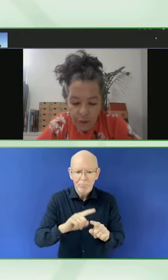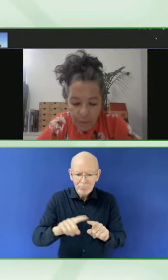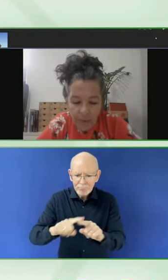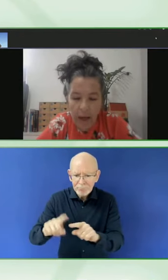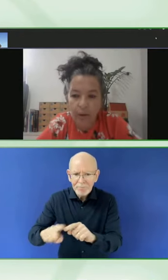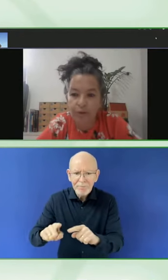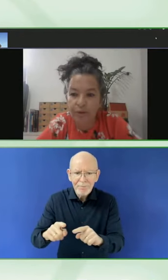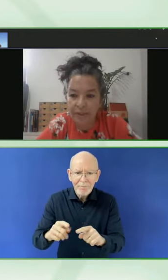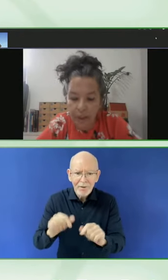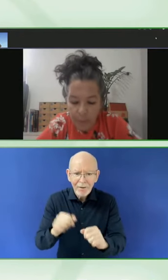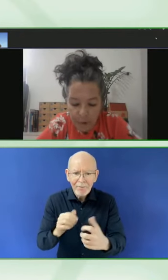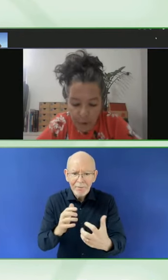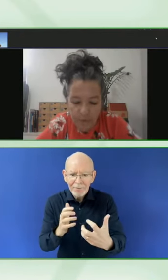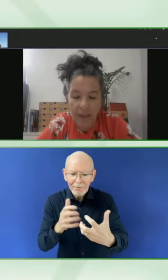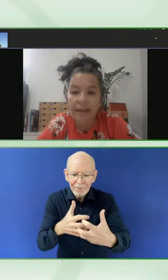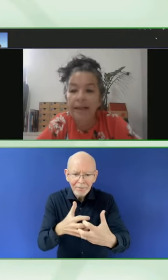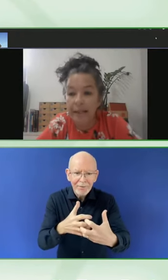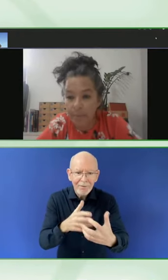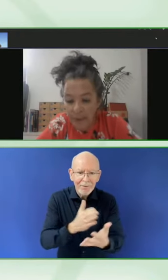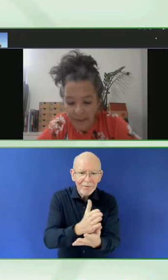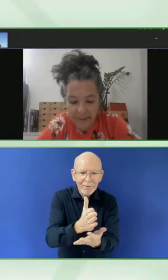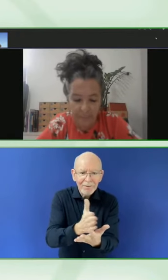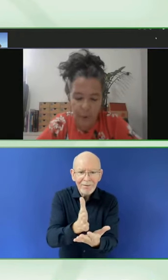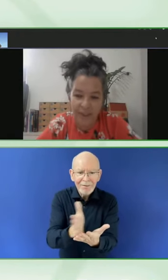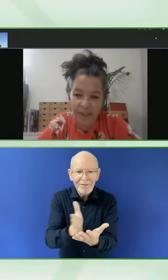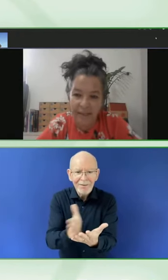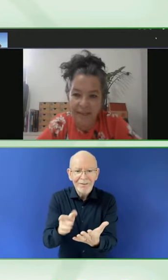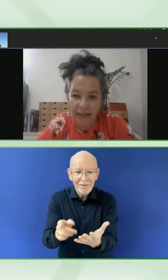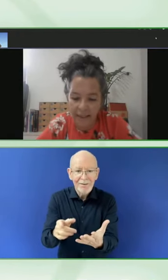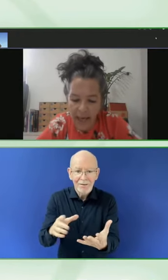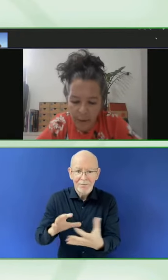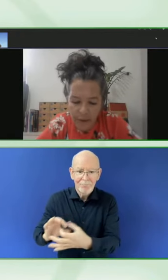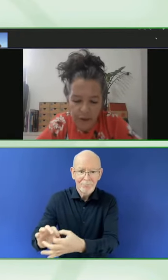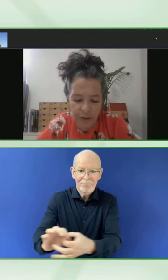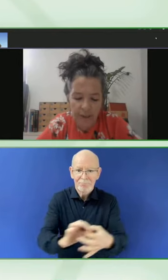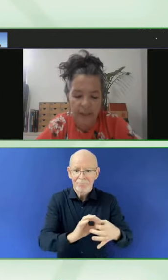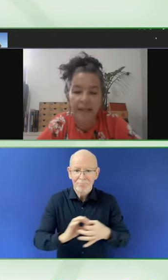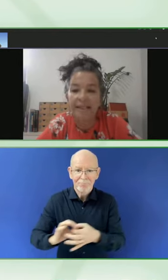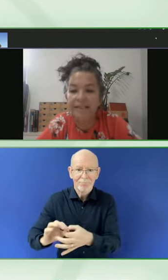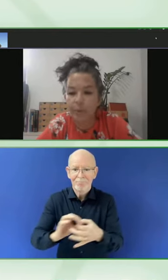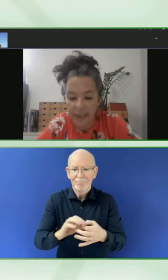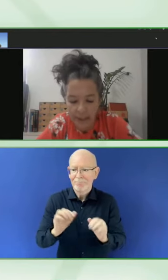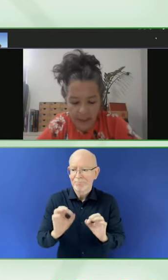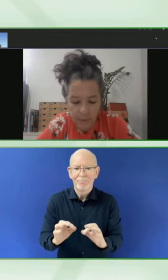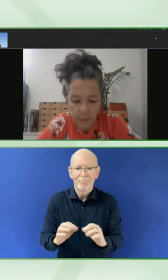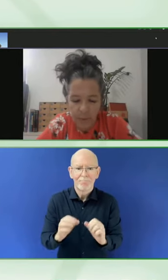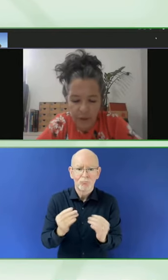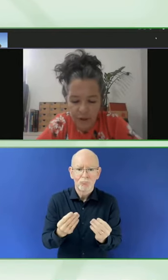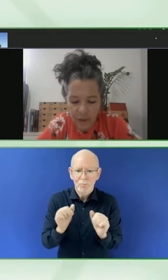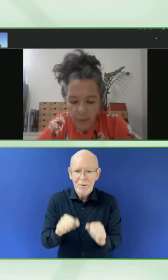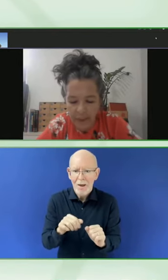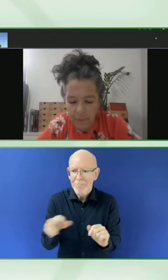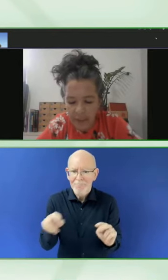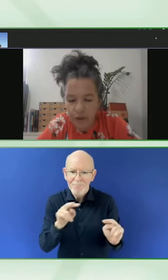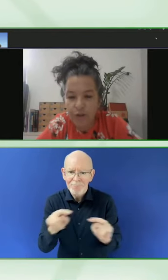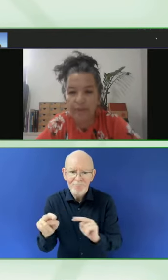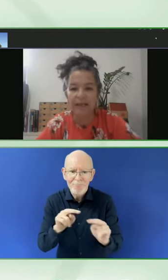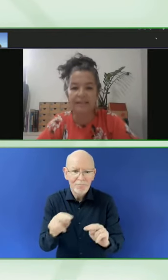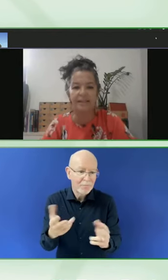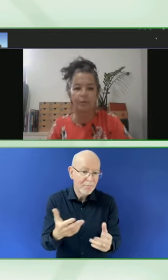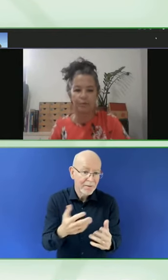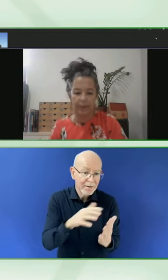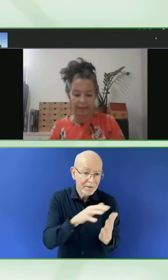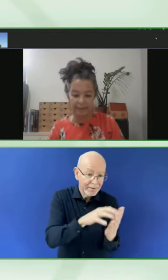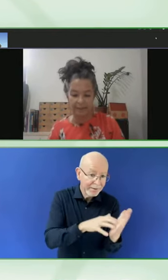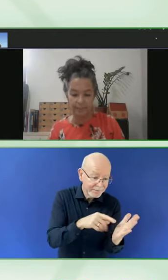narration, audio description, Libras, Brazilian Sign Language, easy reading, original animation